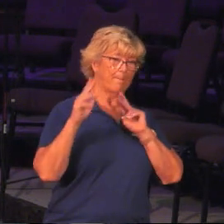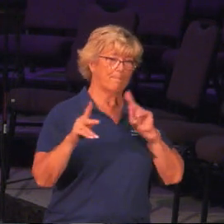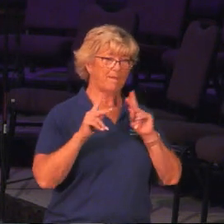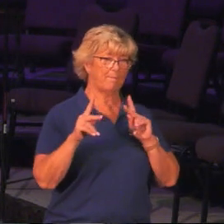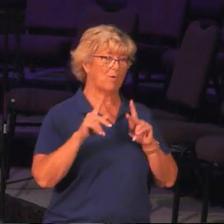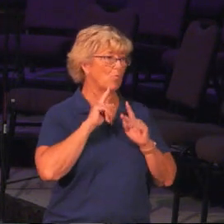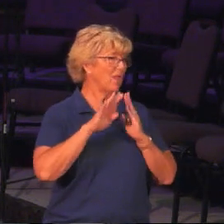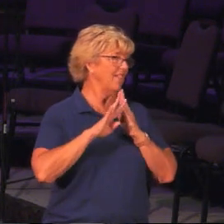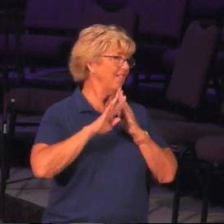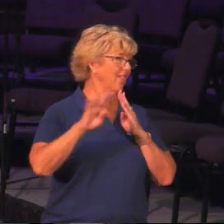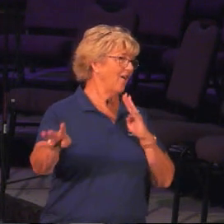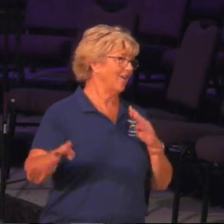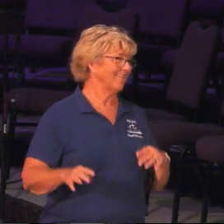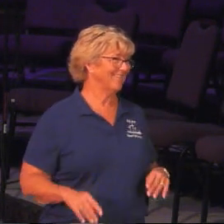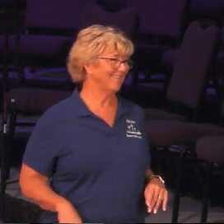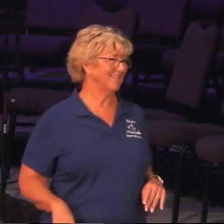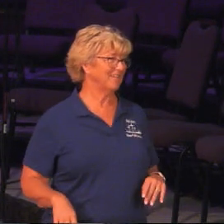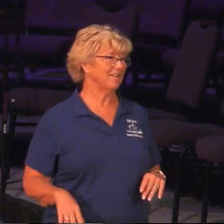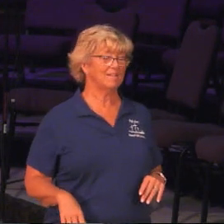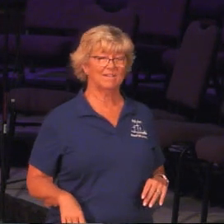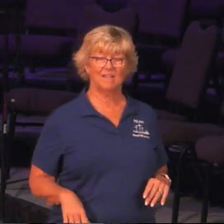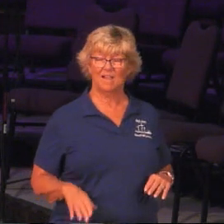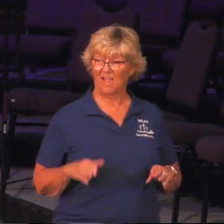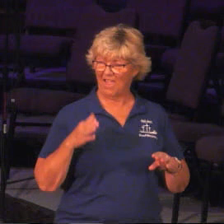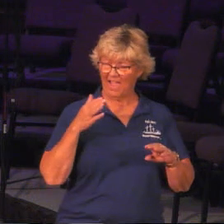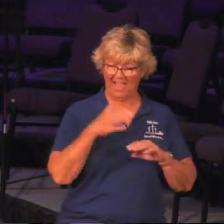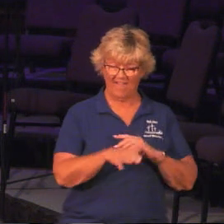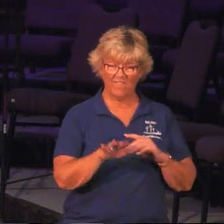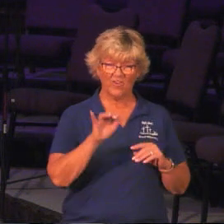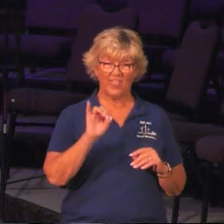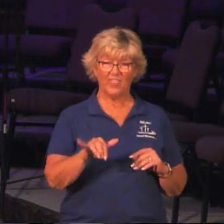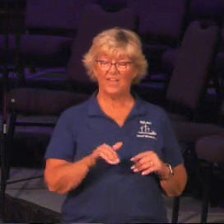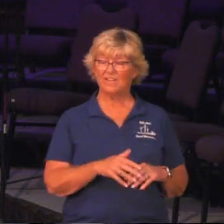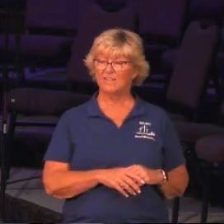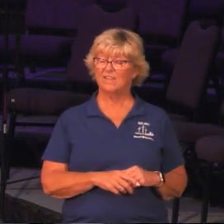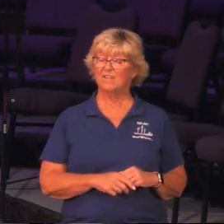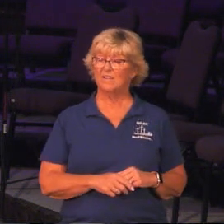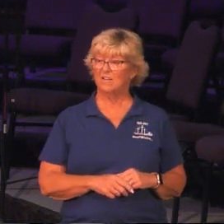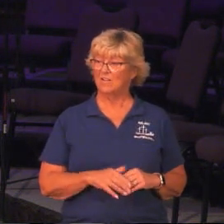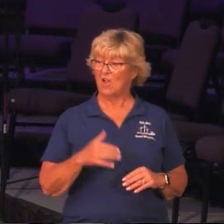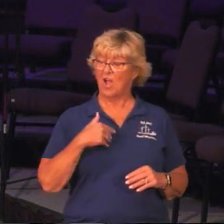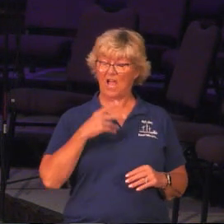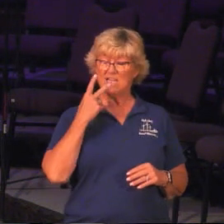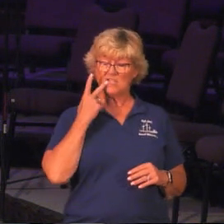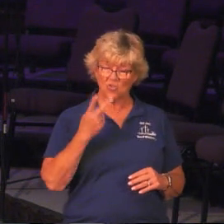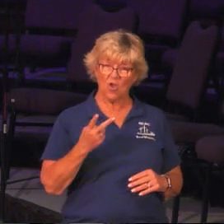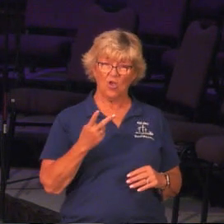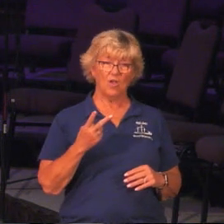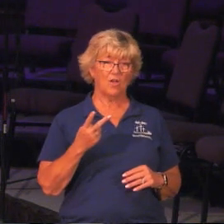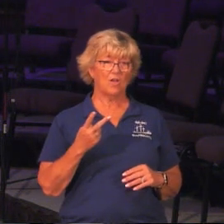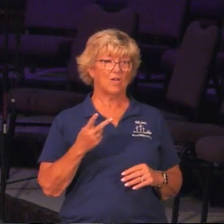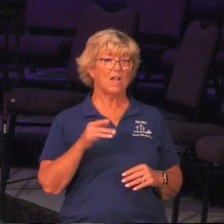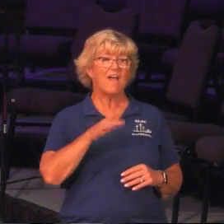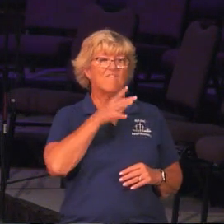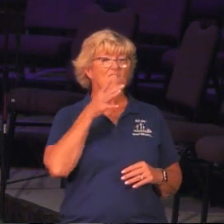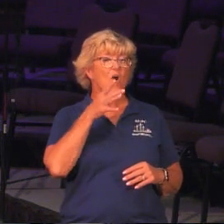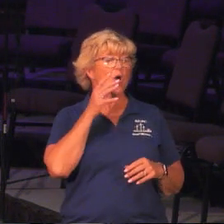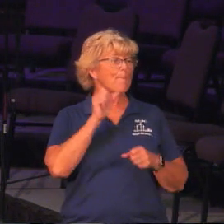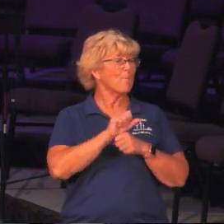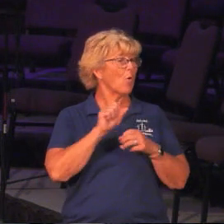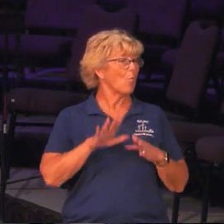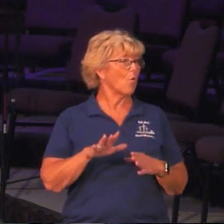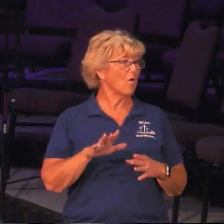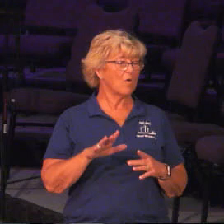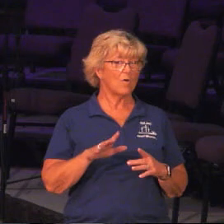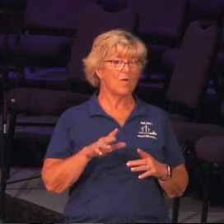Really long. But, it was after that, that I saw what looked like a migrant farm worker, and he was